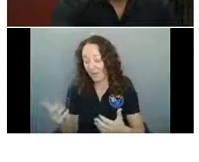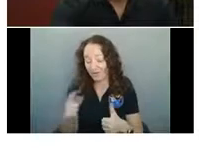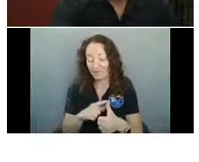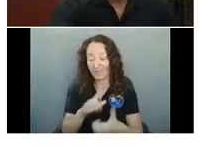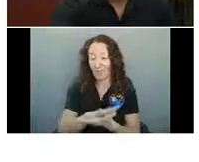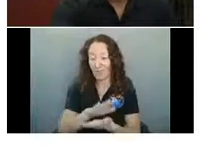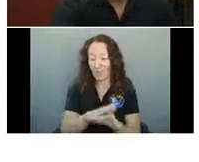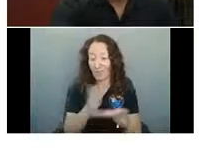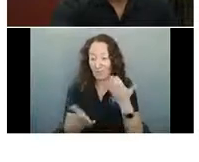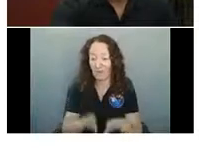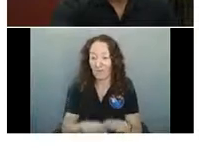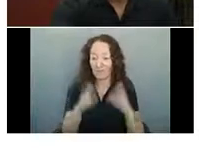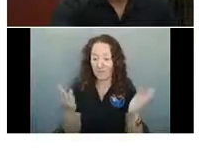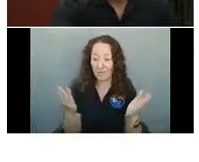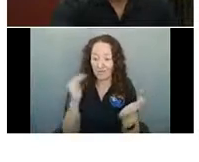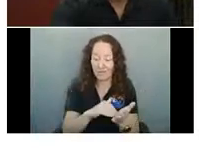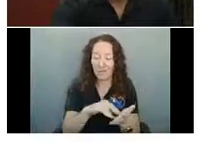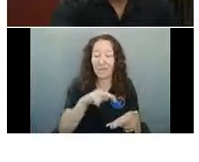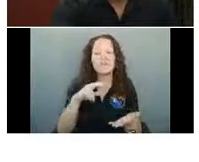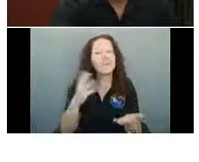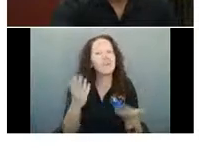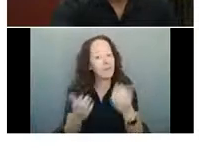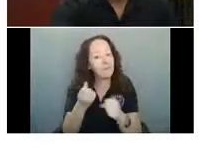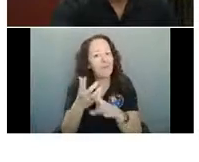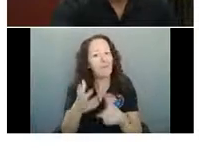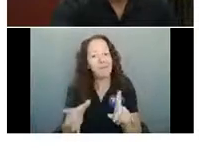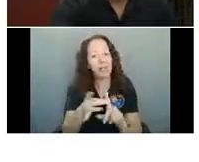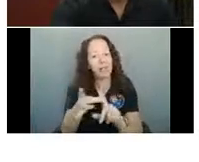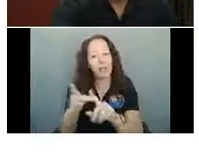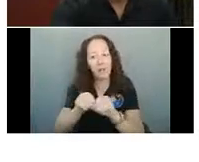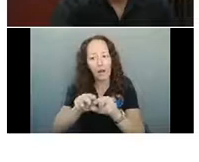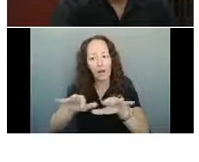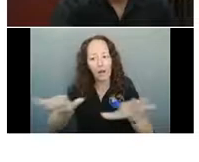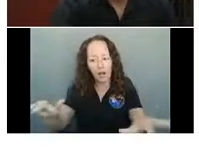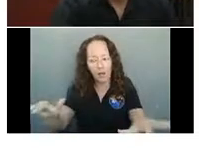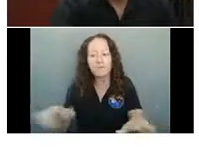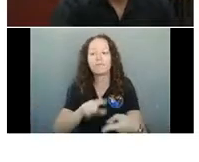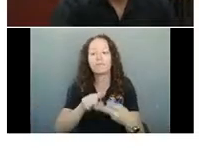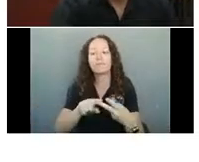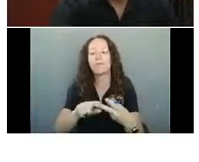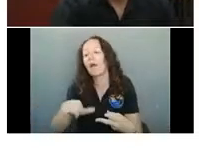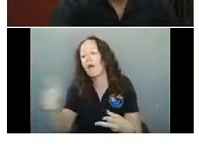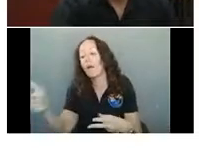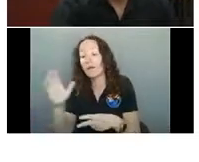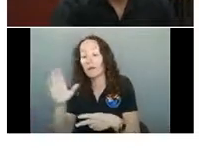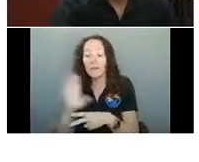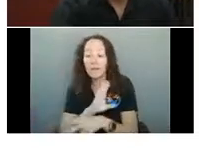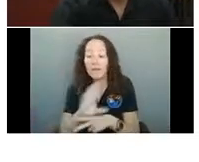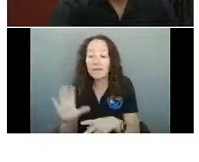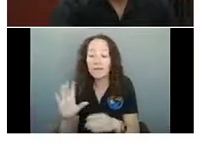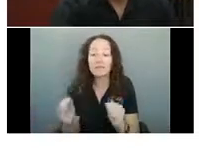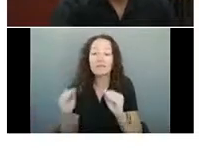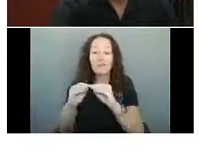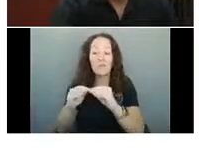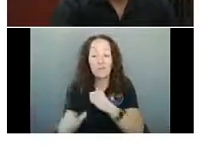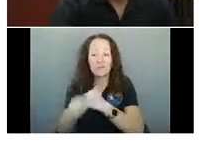cases over time. But also, if we're opening some of those higher risk businesses, gyms, bars, and other things,